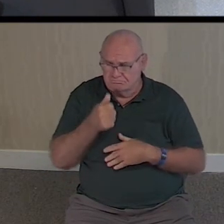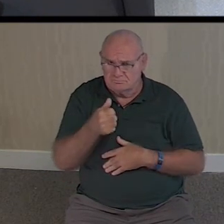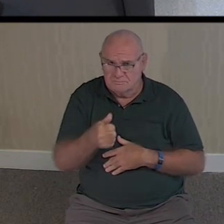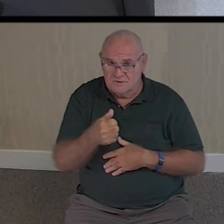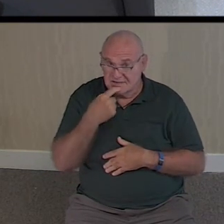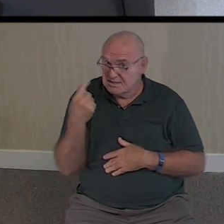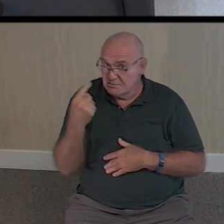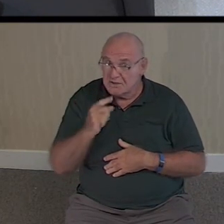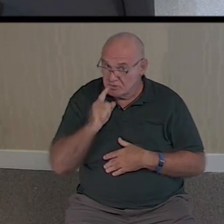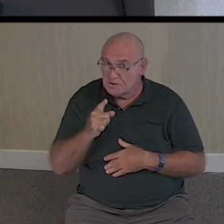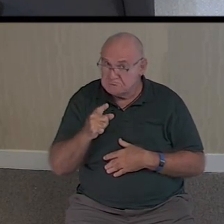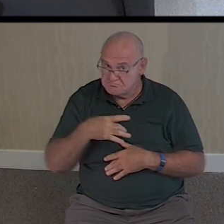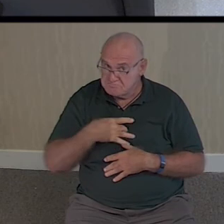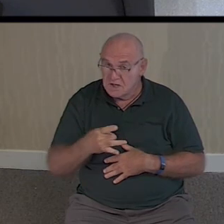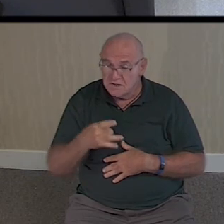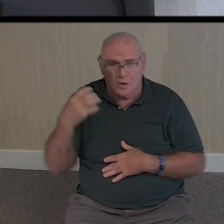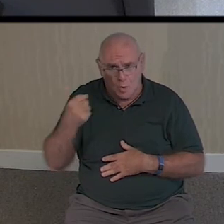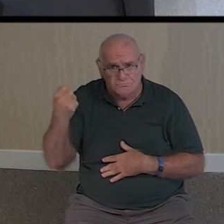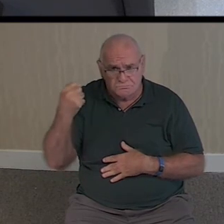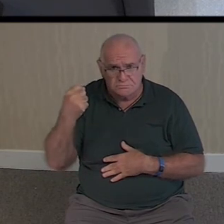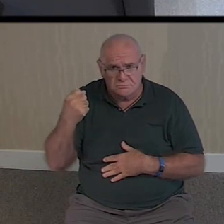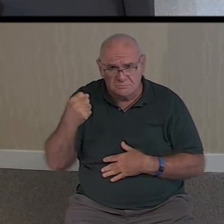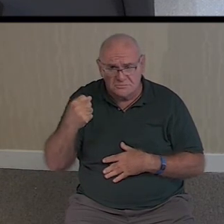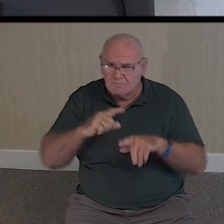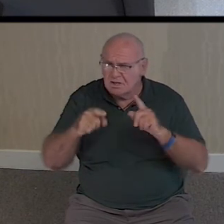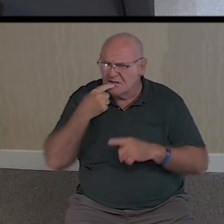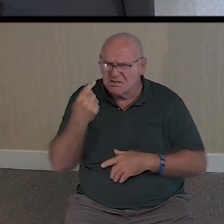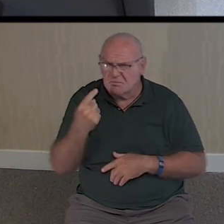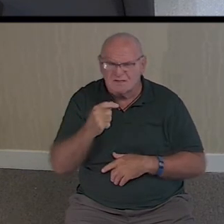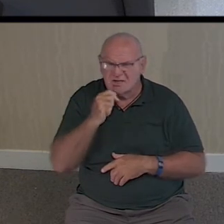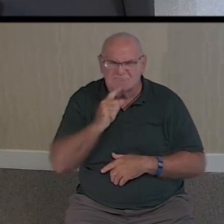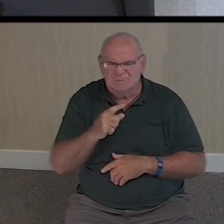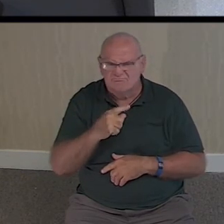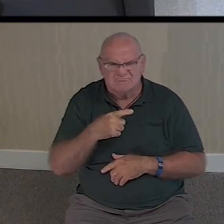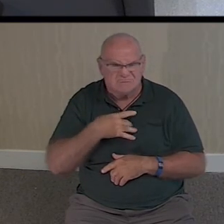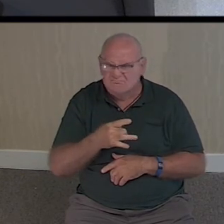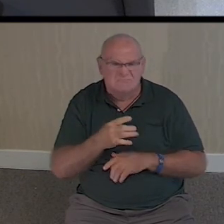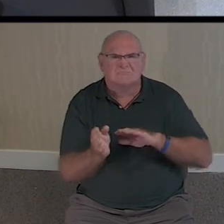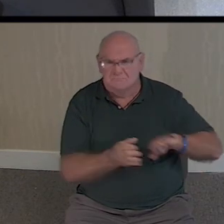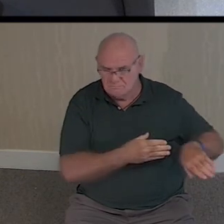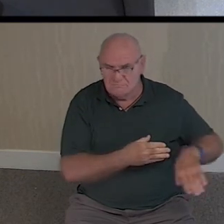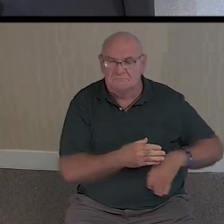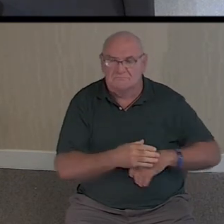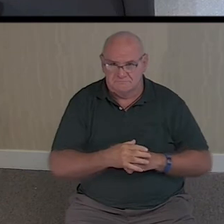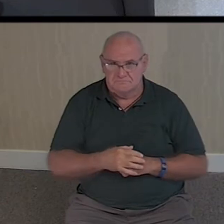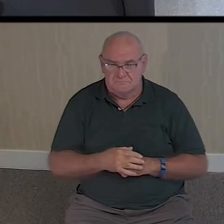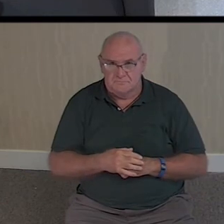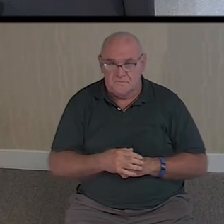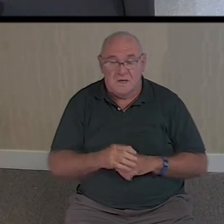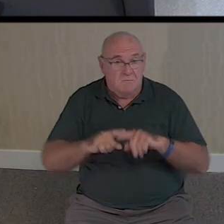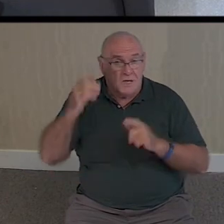If say something that works for you, hold tight to that. If I say something that doesn't work for you, just let that part slide by.